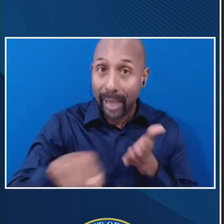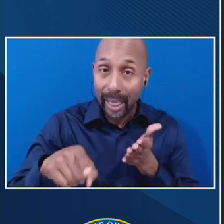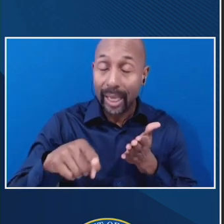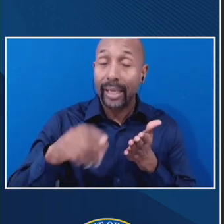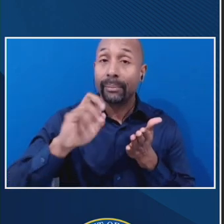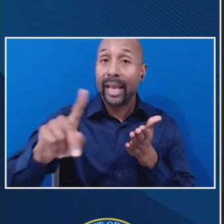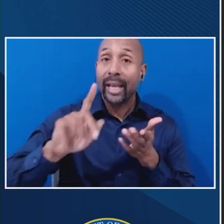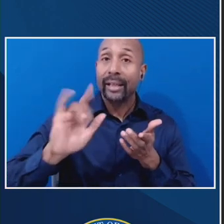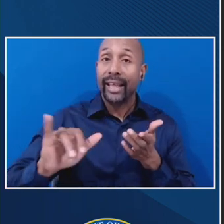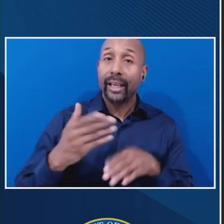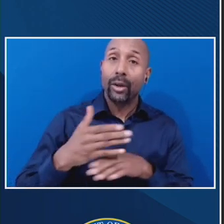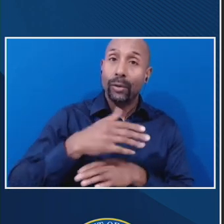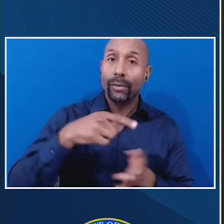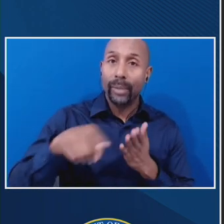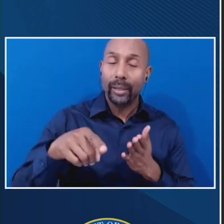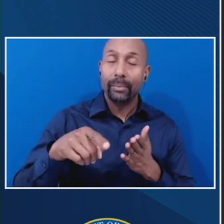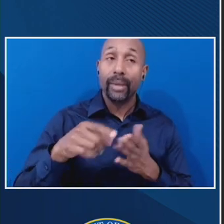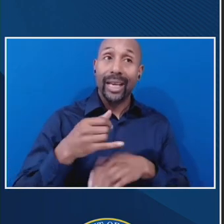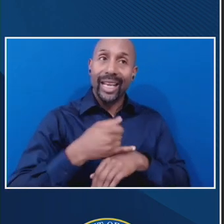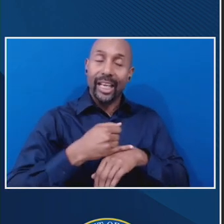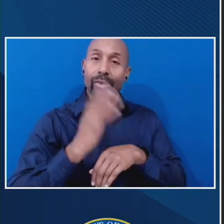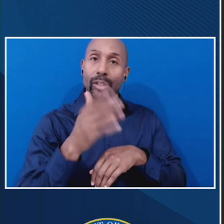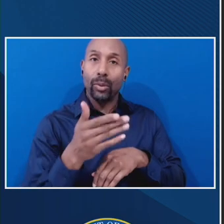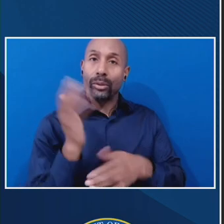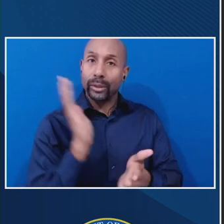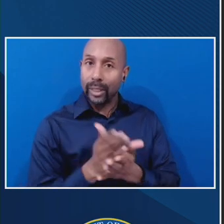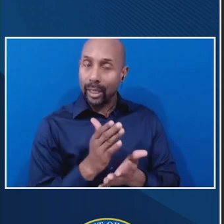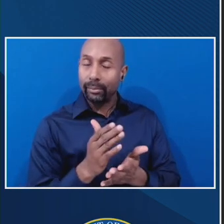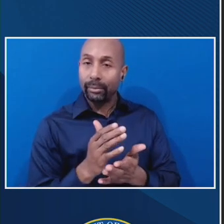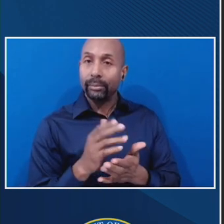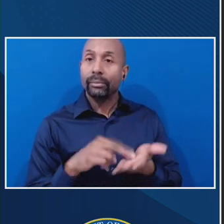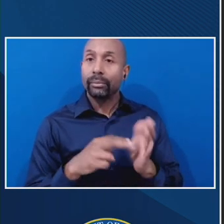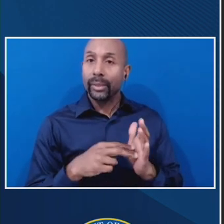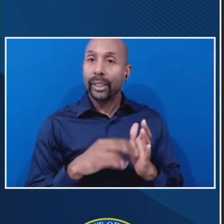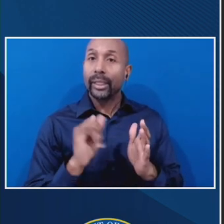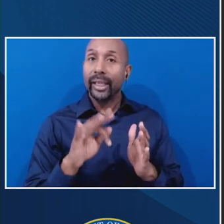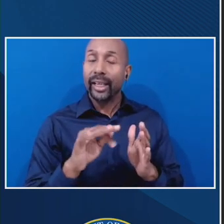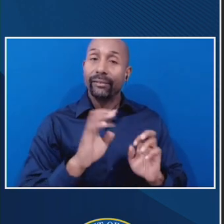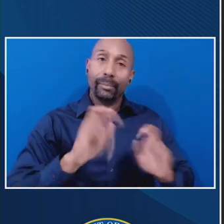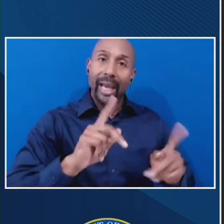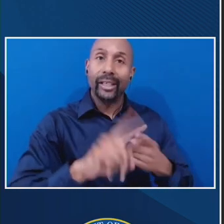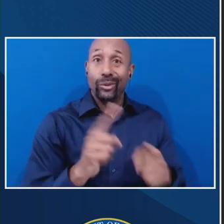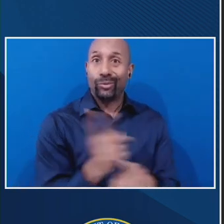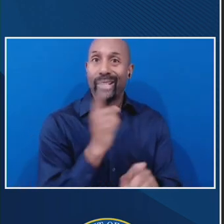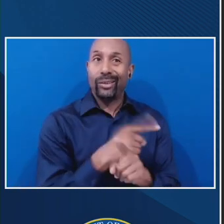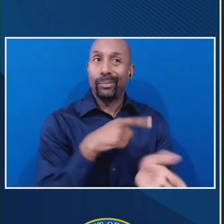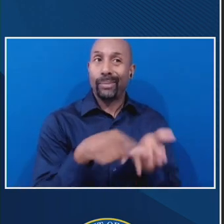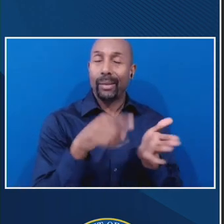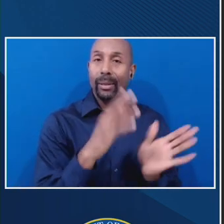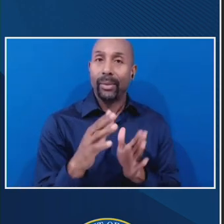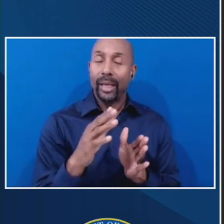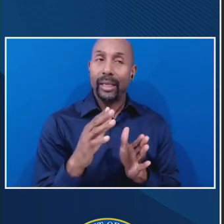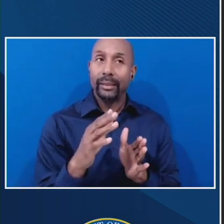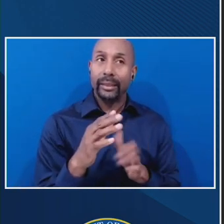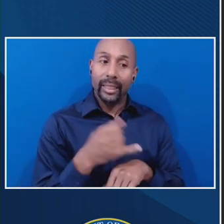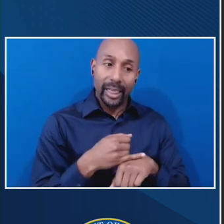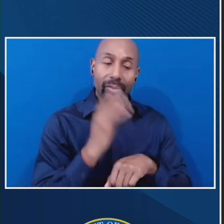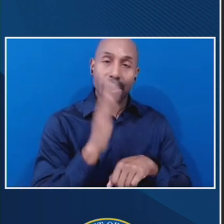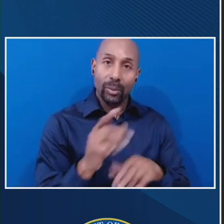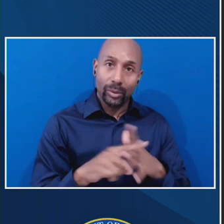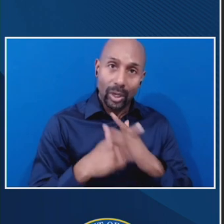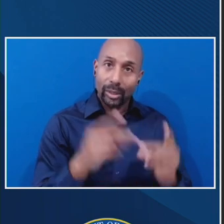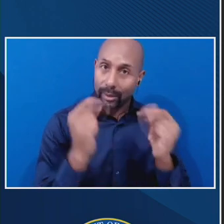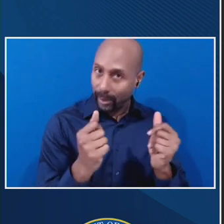assuming they're put back into their regular, into a regular repayment plan, they would start occurring interest immediately. So I would just ask, um, that the department